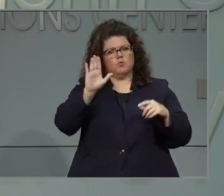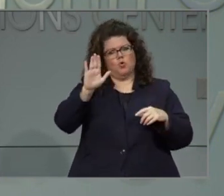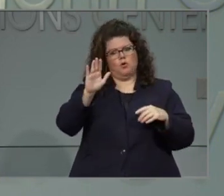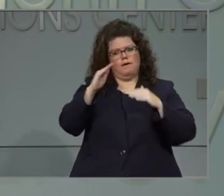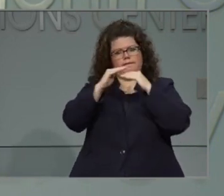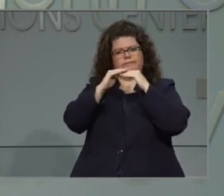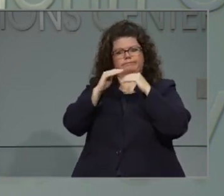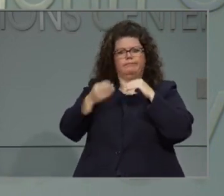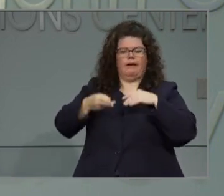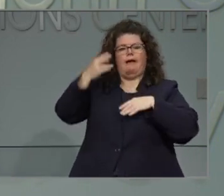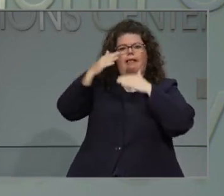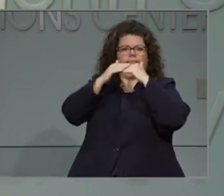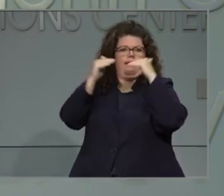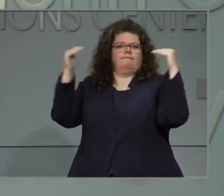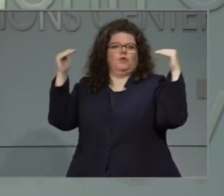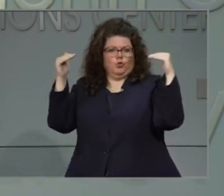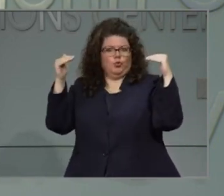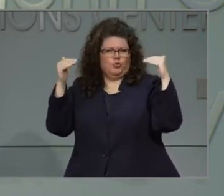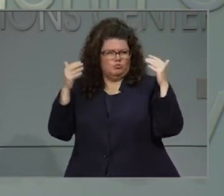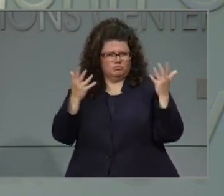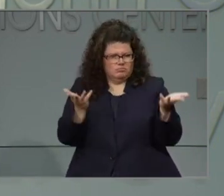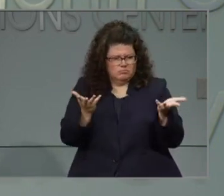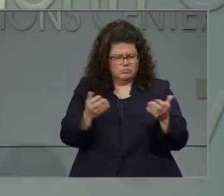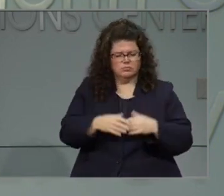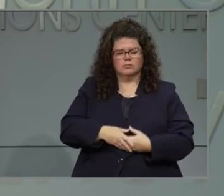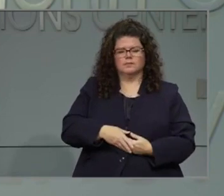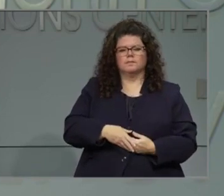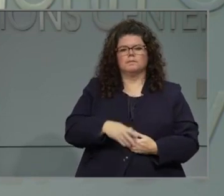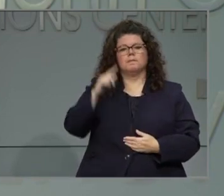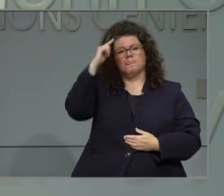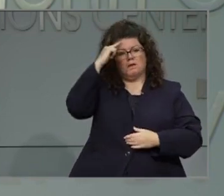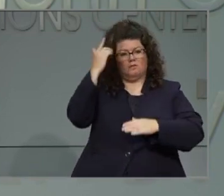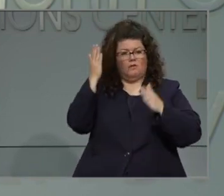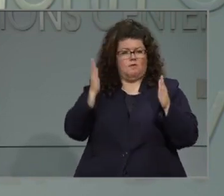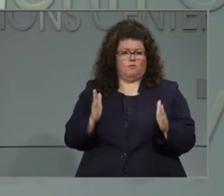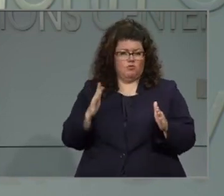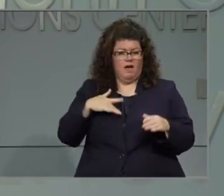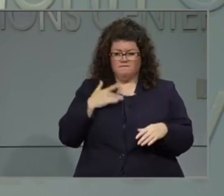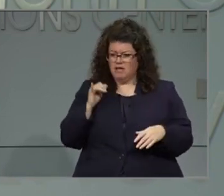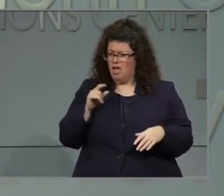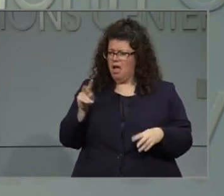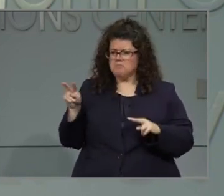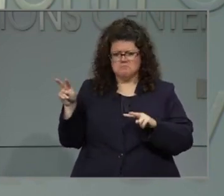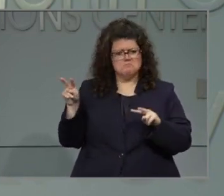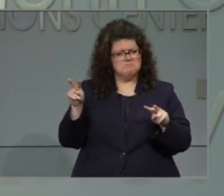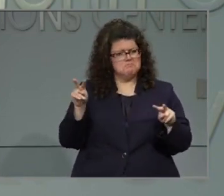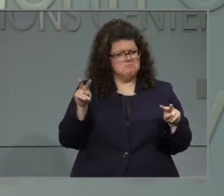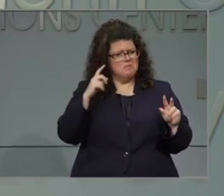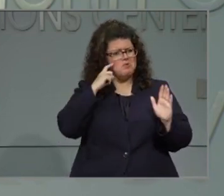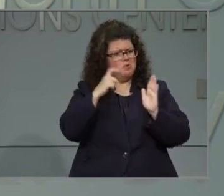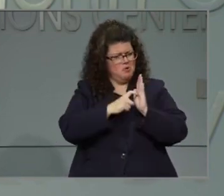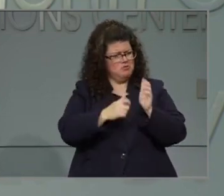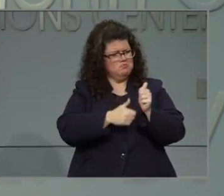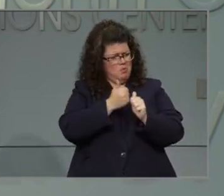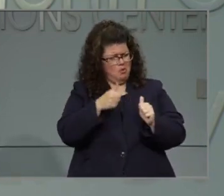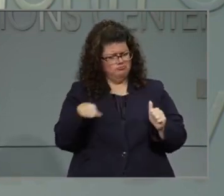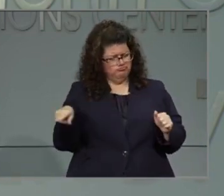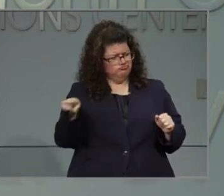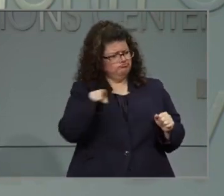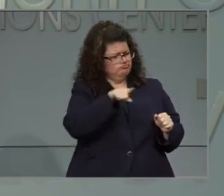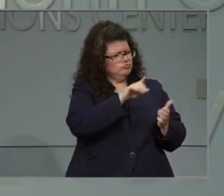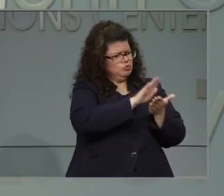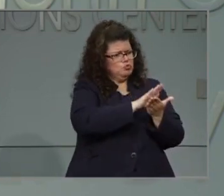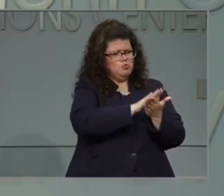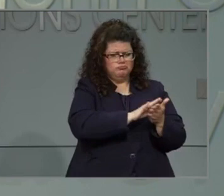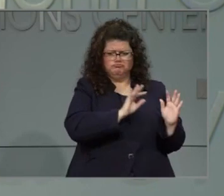From my perspective, I do think it's about right what they've done. I think you have now seen a